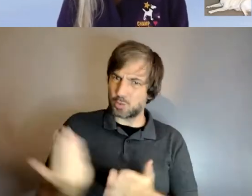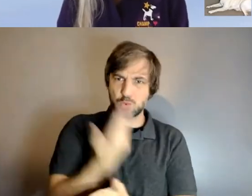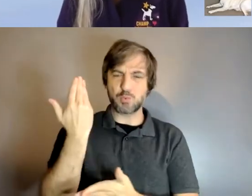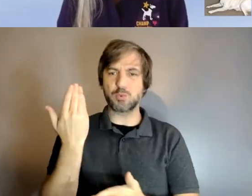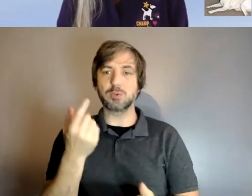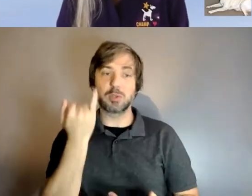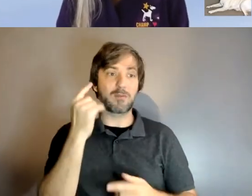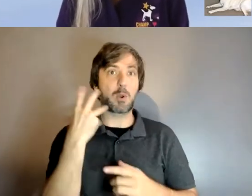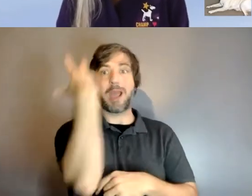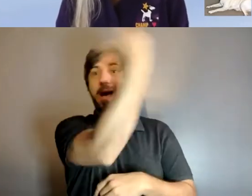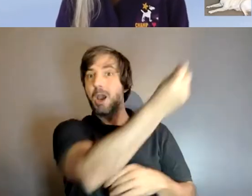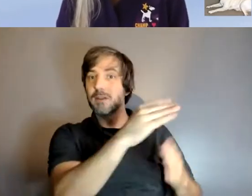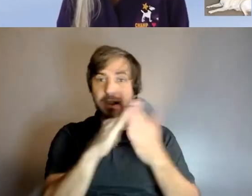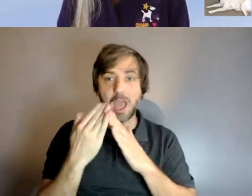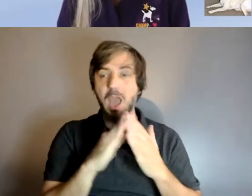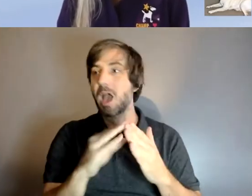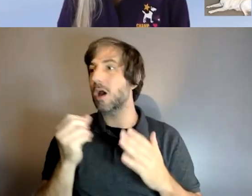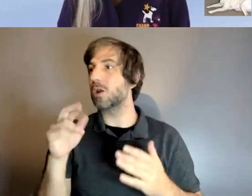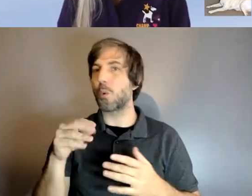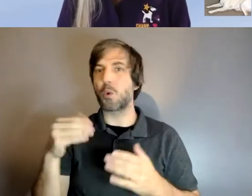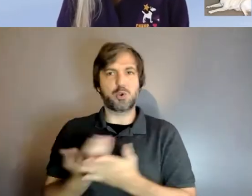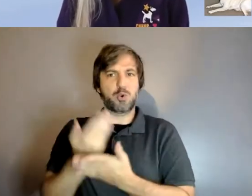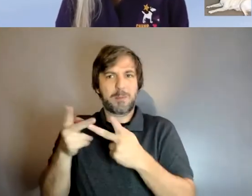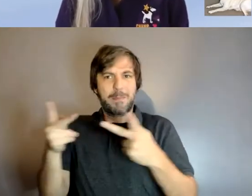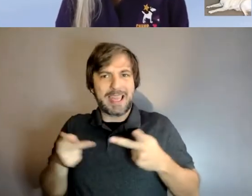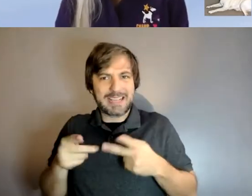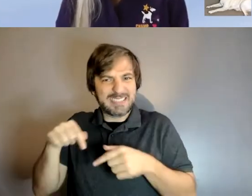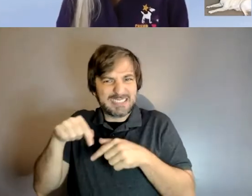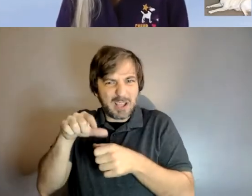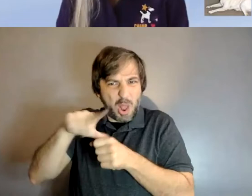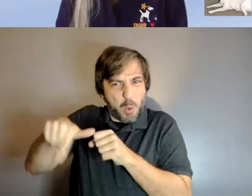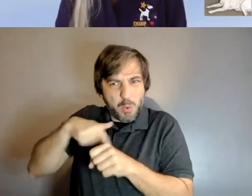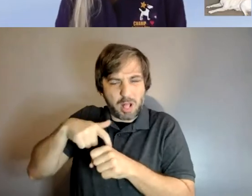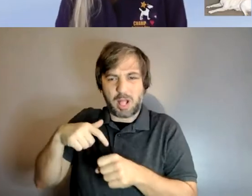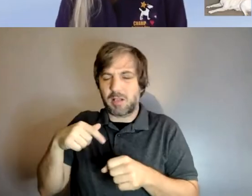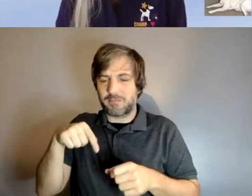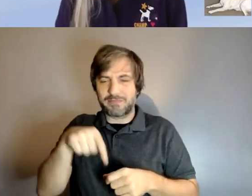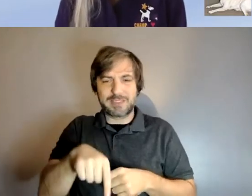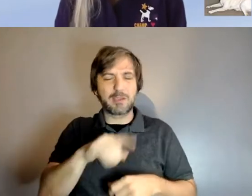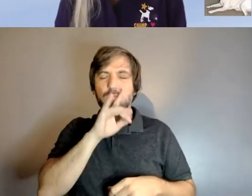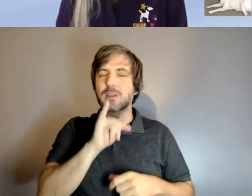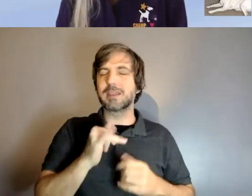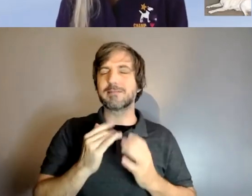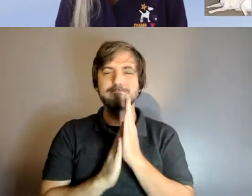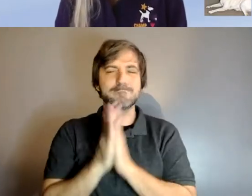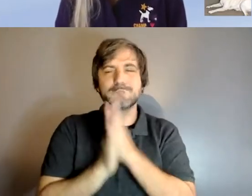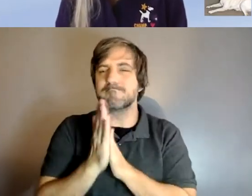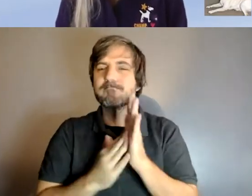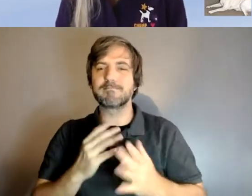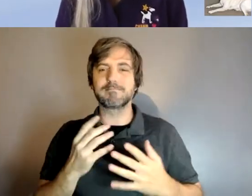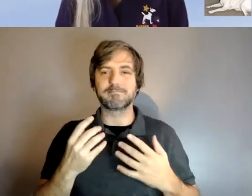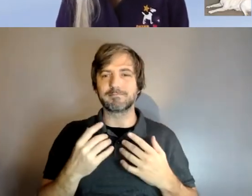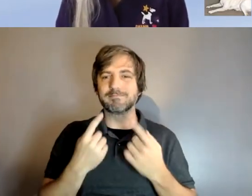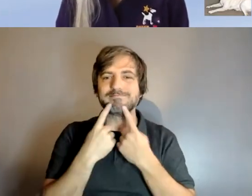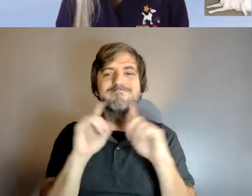town or or even new places around the area um he just thrives in the new environment so much to see so much to